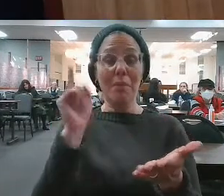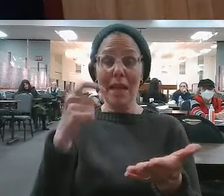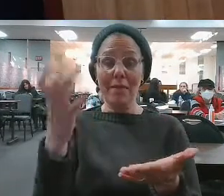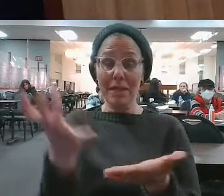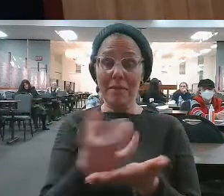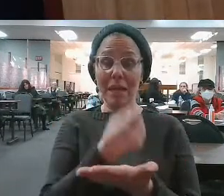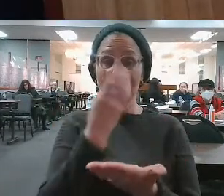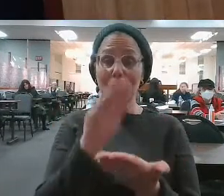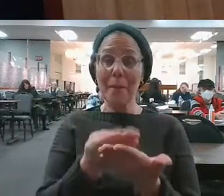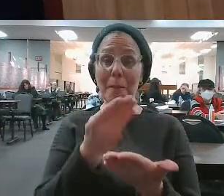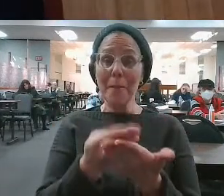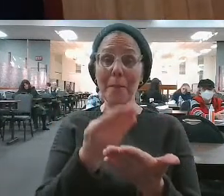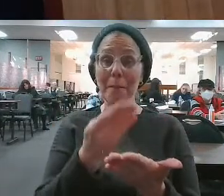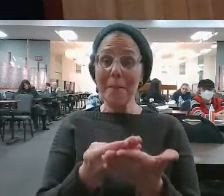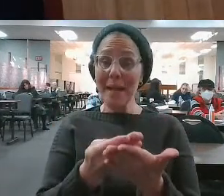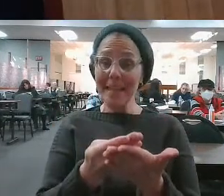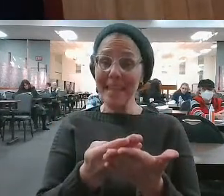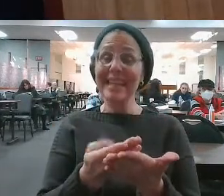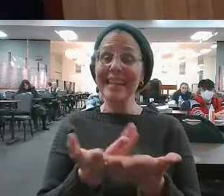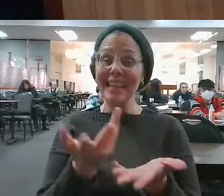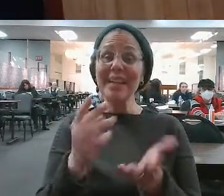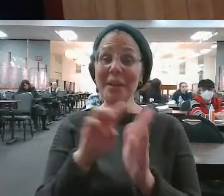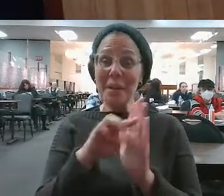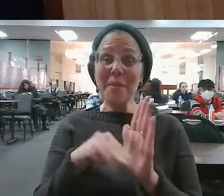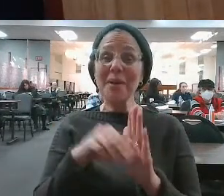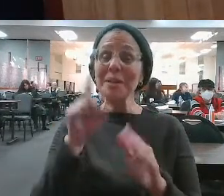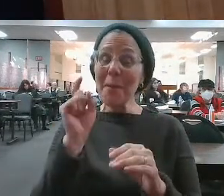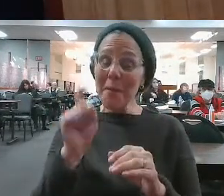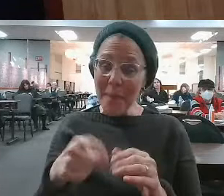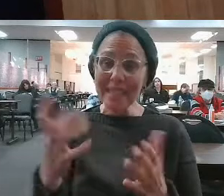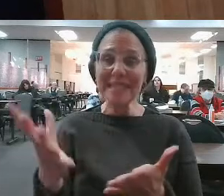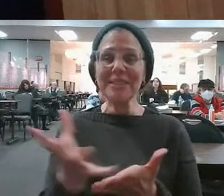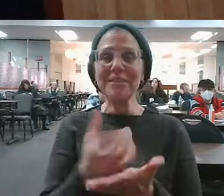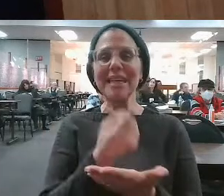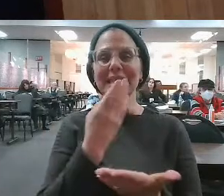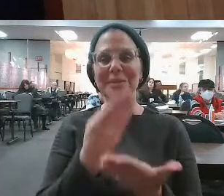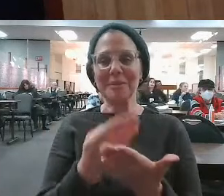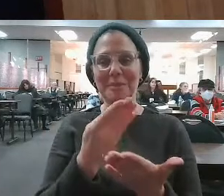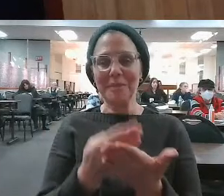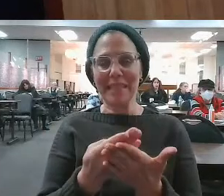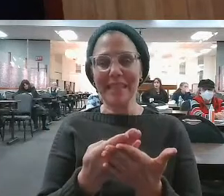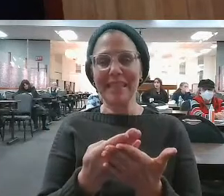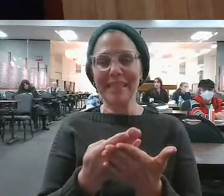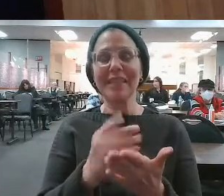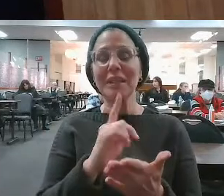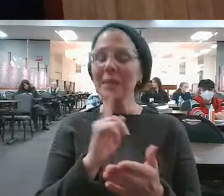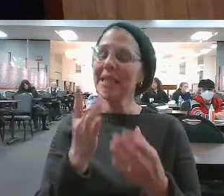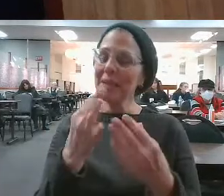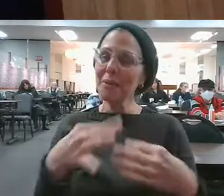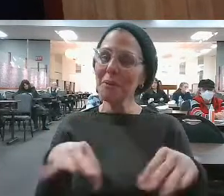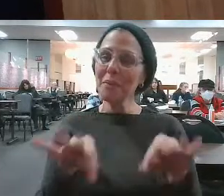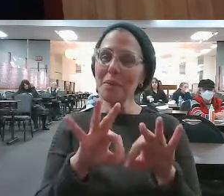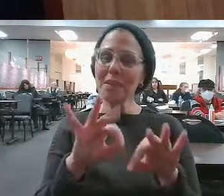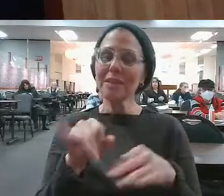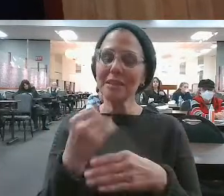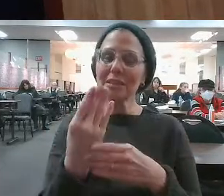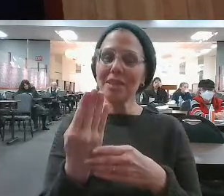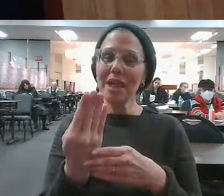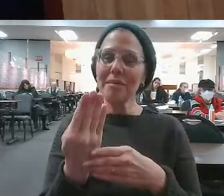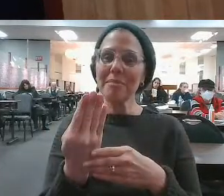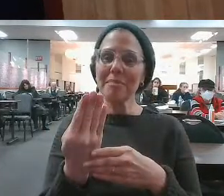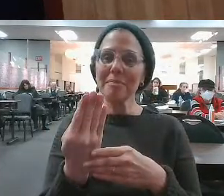fundraiser, right? As someone who does a lot of fundraising these days, right? That is a very big and important job.